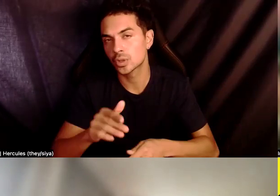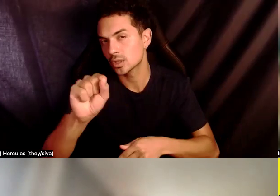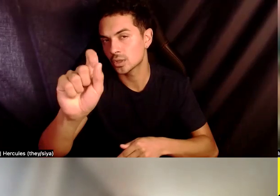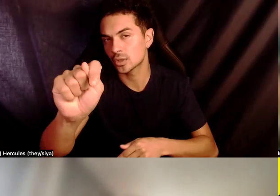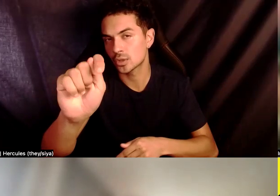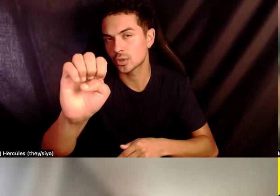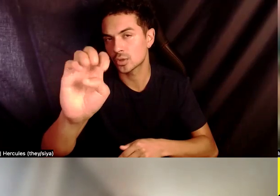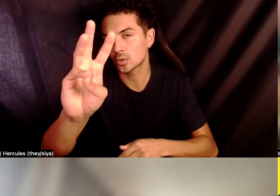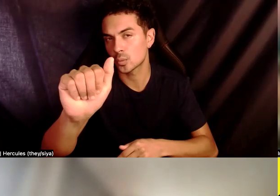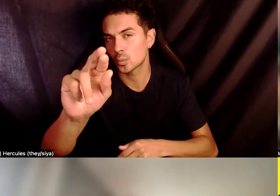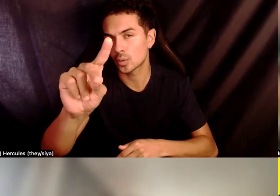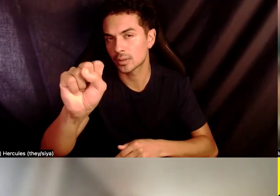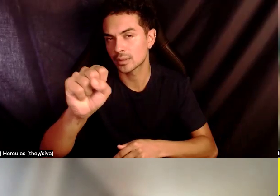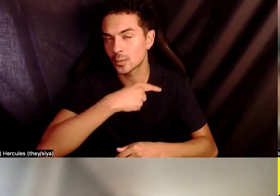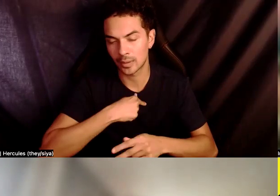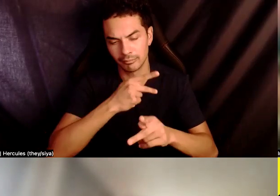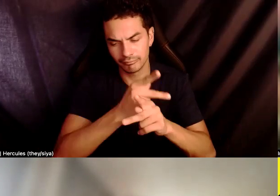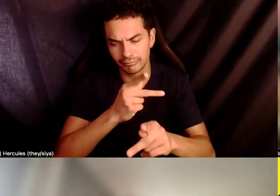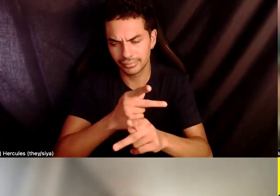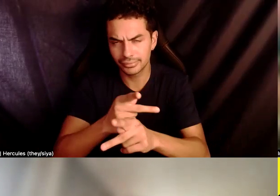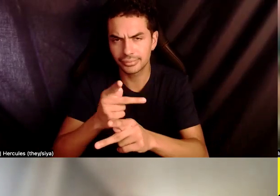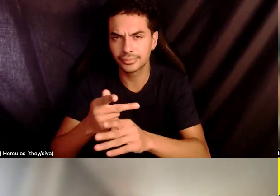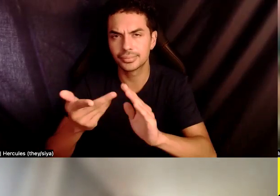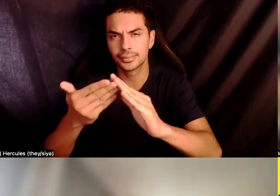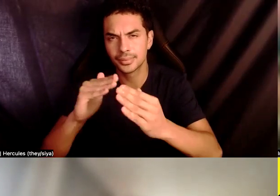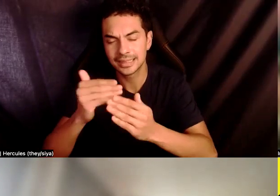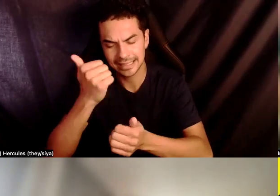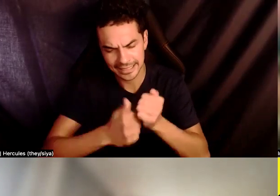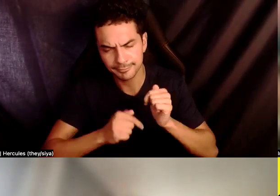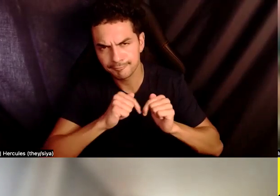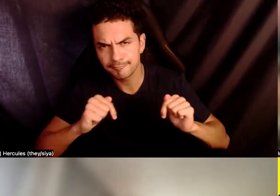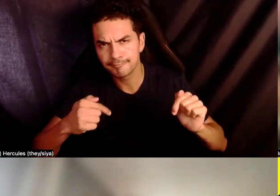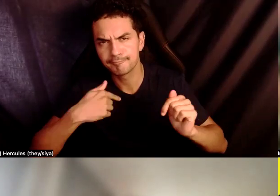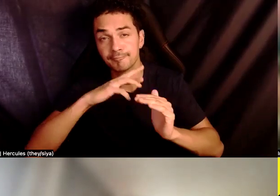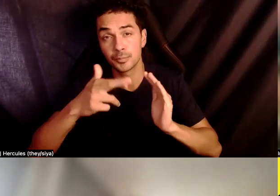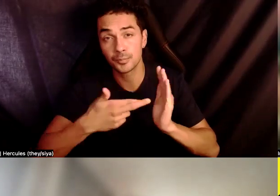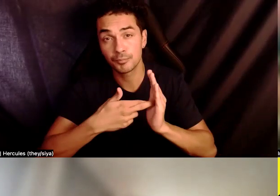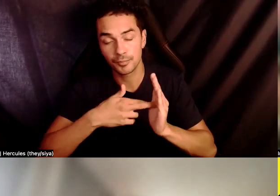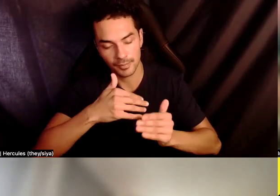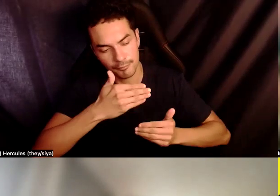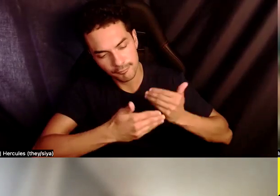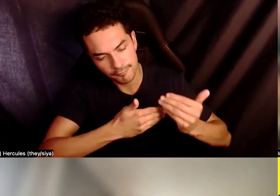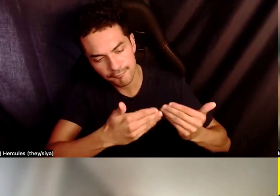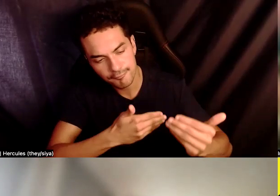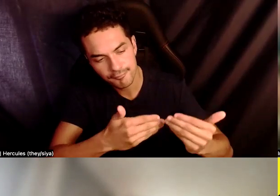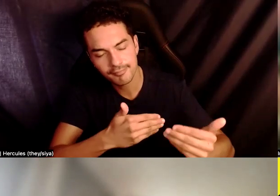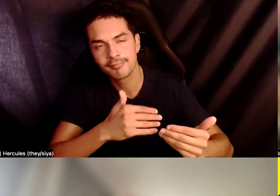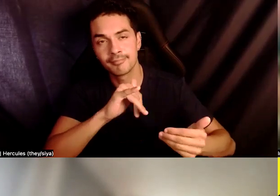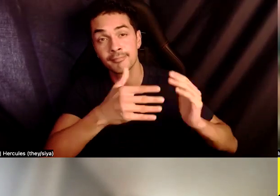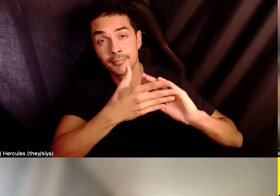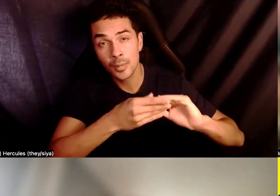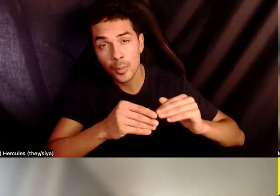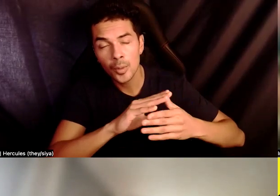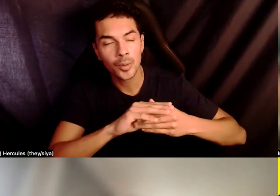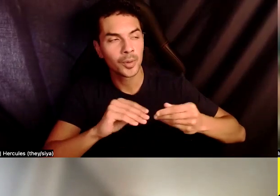our information and each of the communities, right. That everyone has, um, a role in that process of the, and the stories are